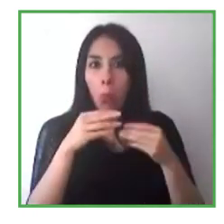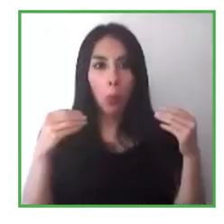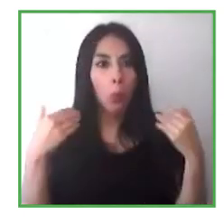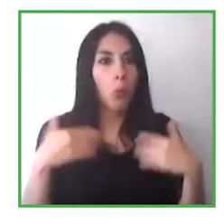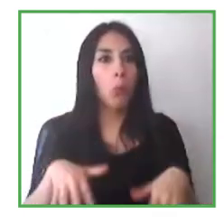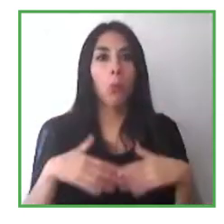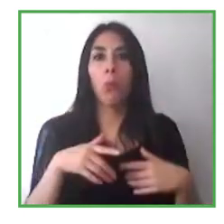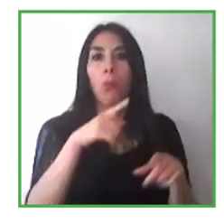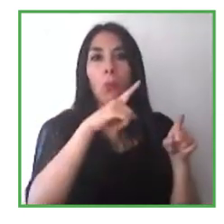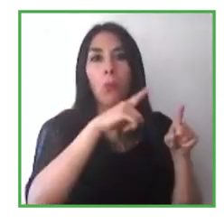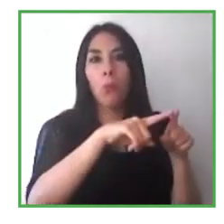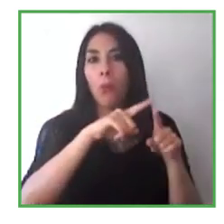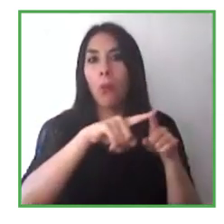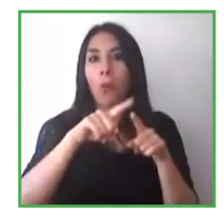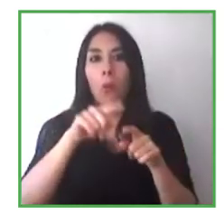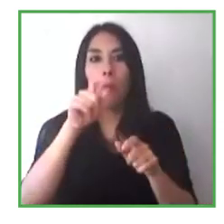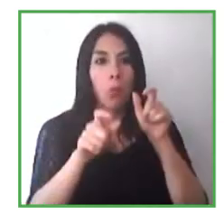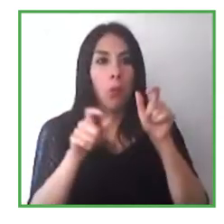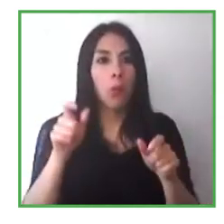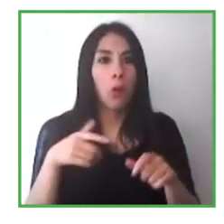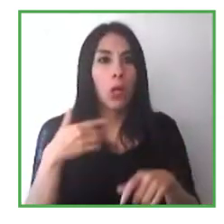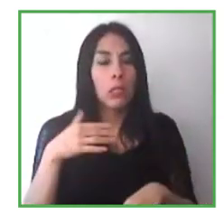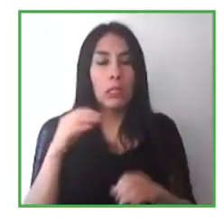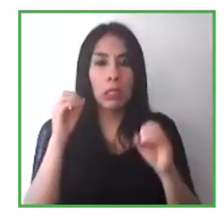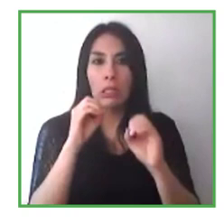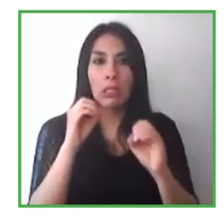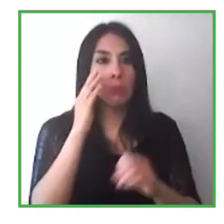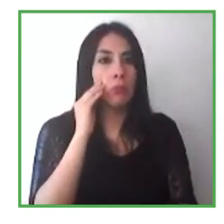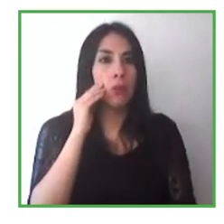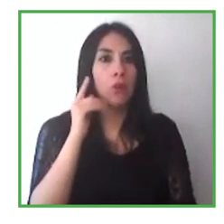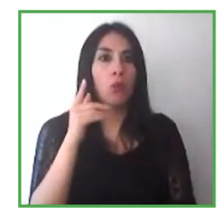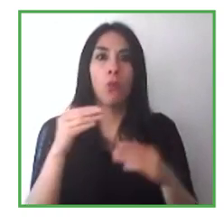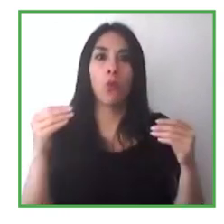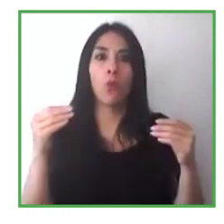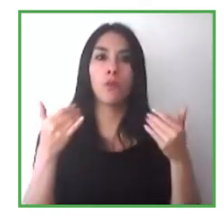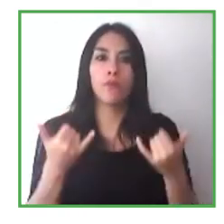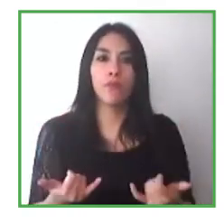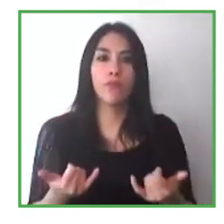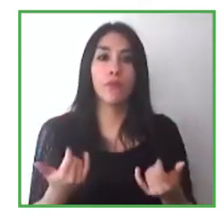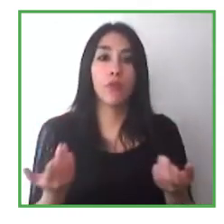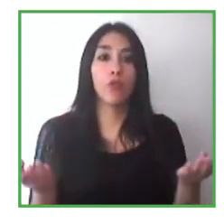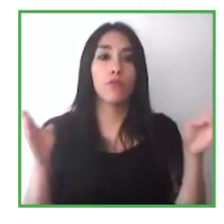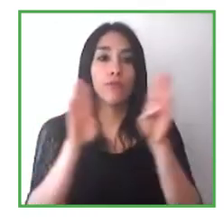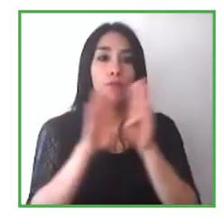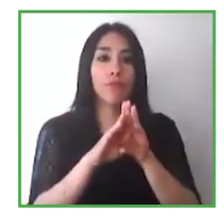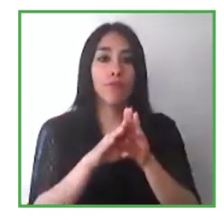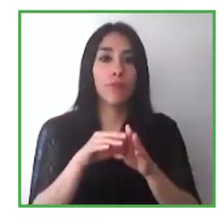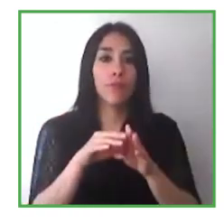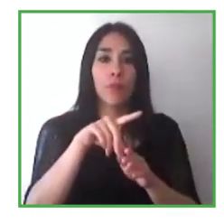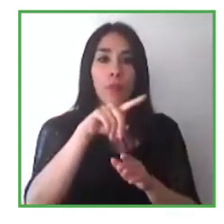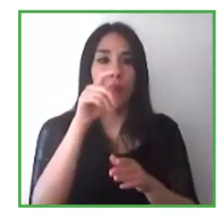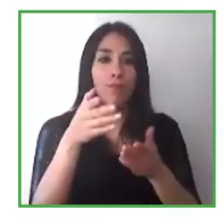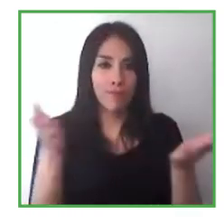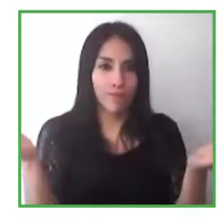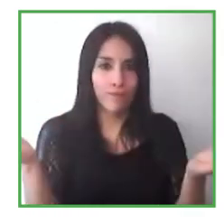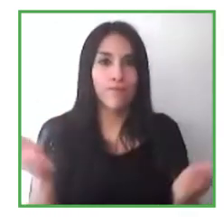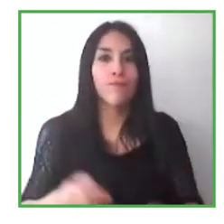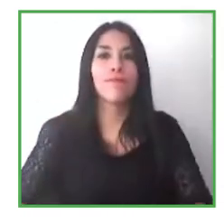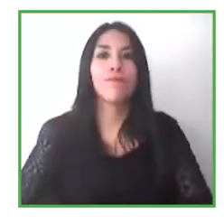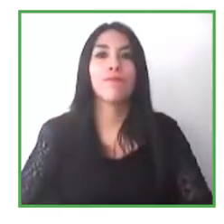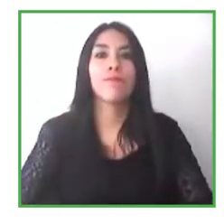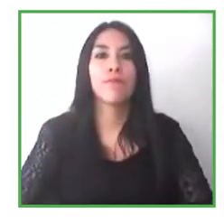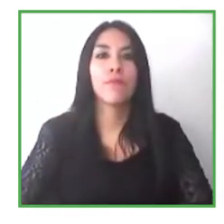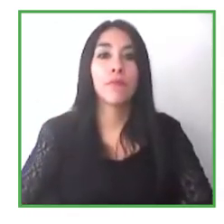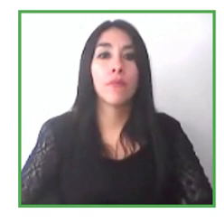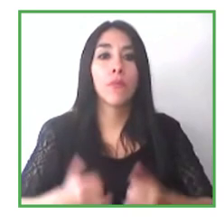ask each of our panelists. Given the environment that we've all been in for the last 18 months or so, maybe we could talk for a few minutes